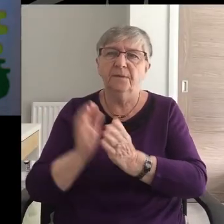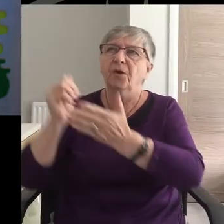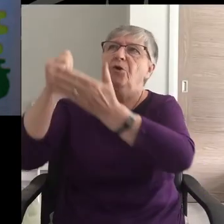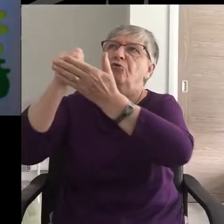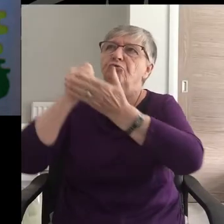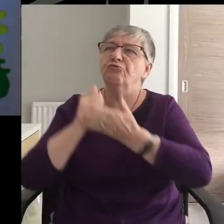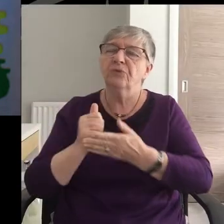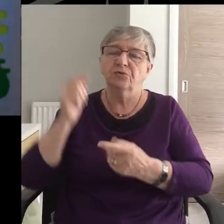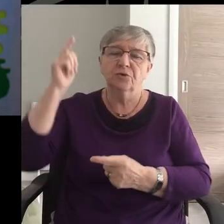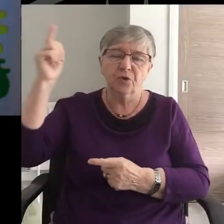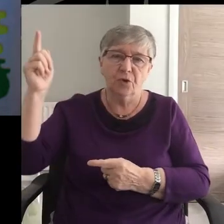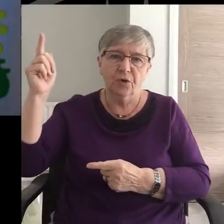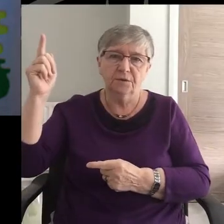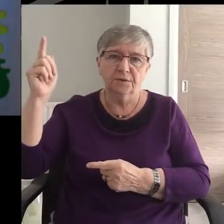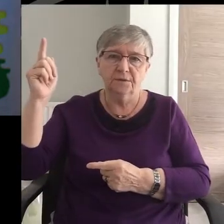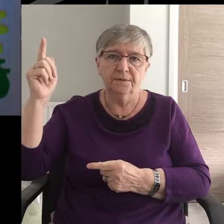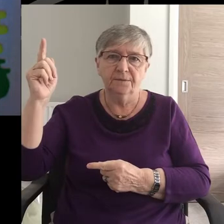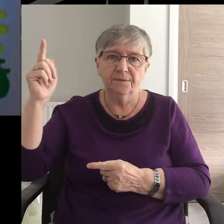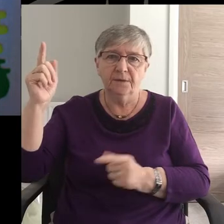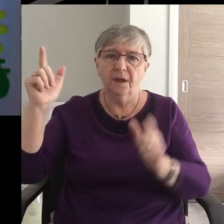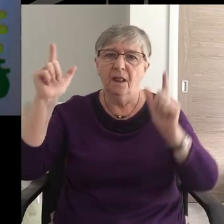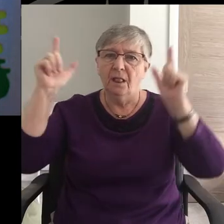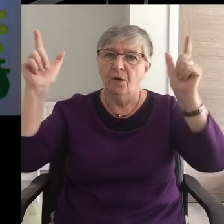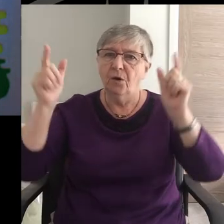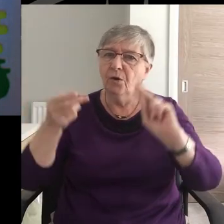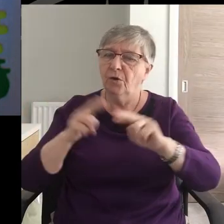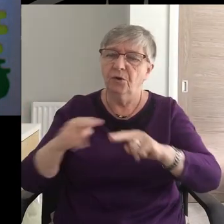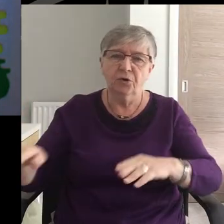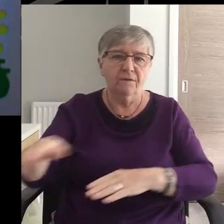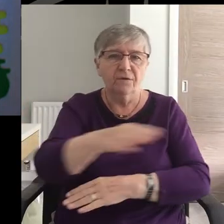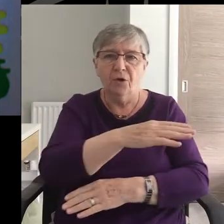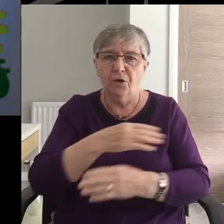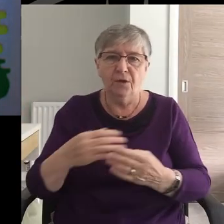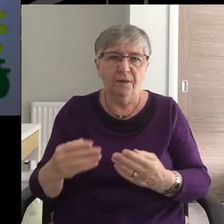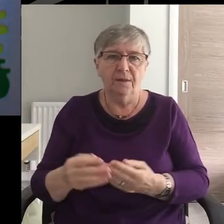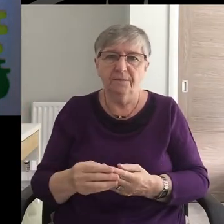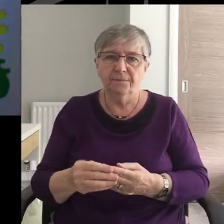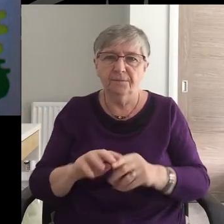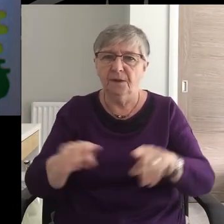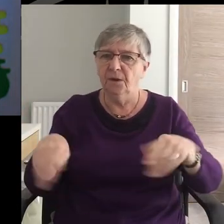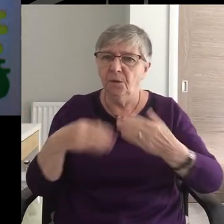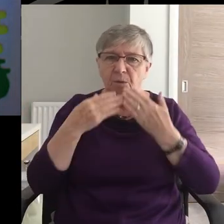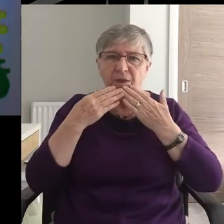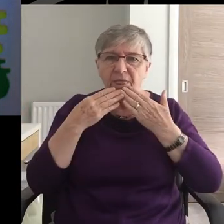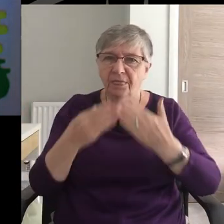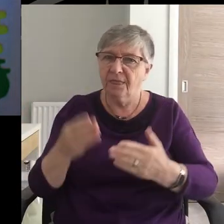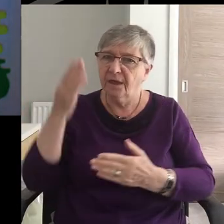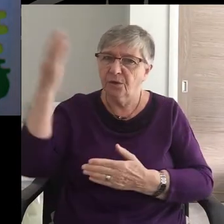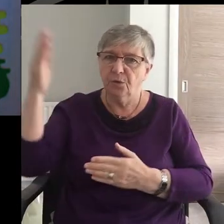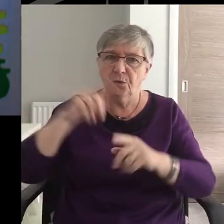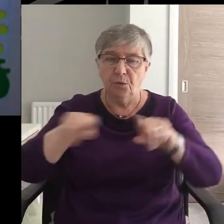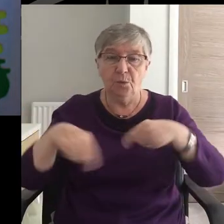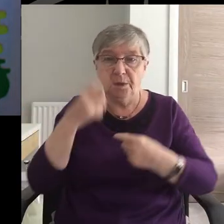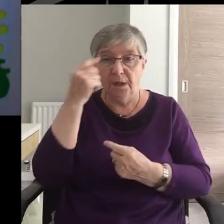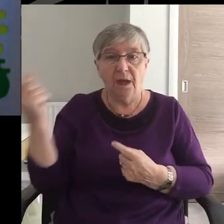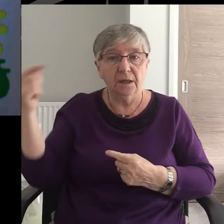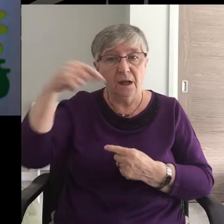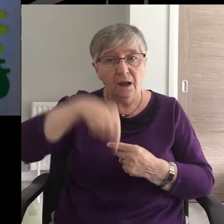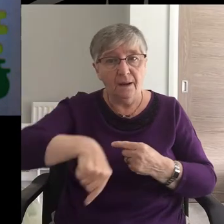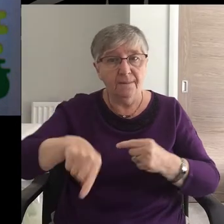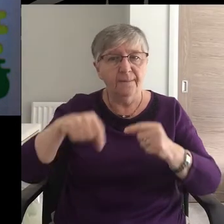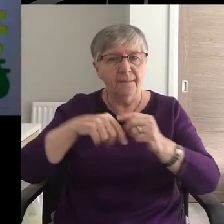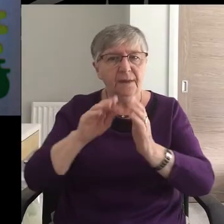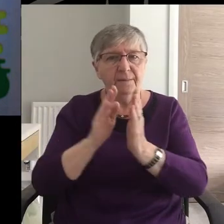Gracious God, Lord of all, we thank you that we can come in prayer,